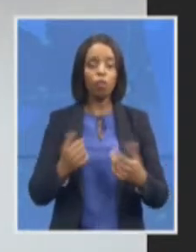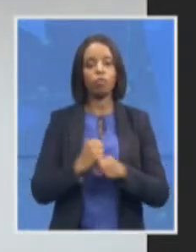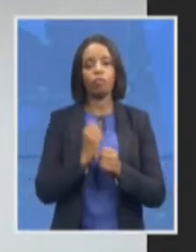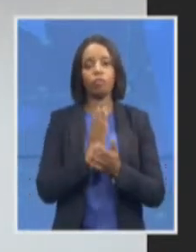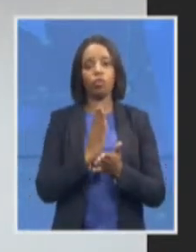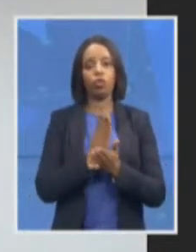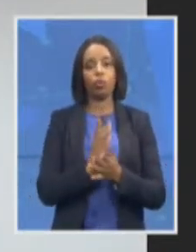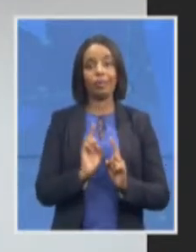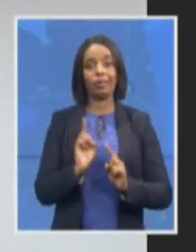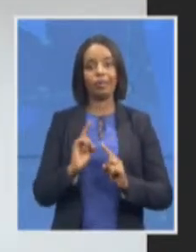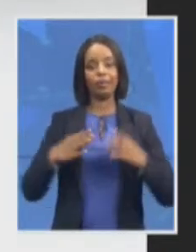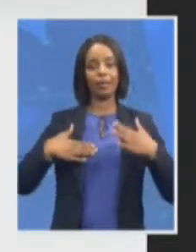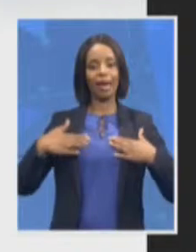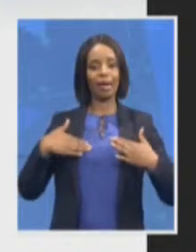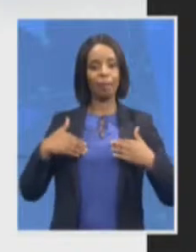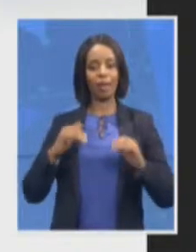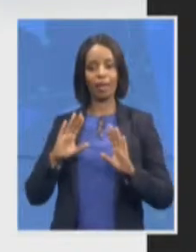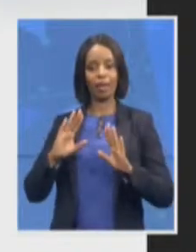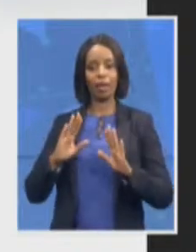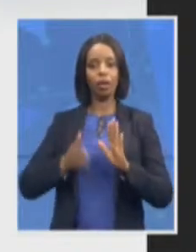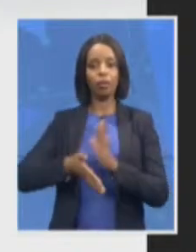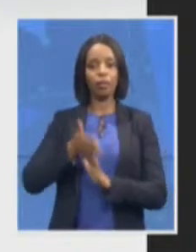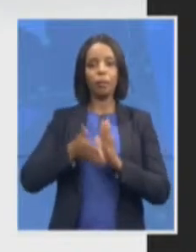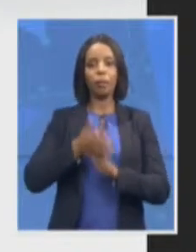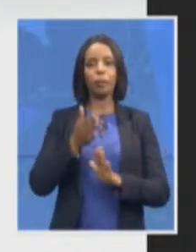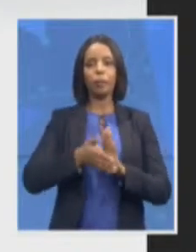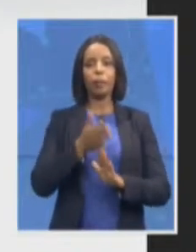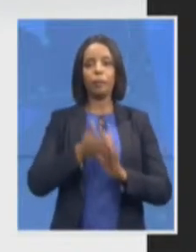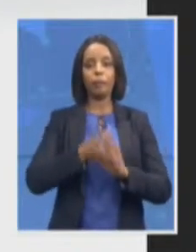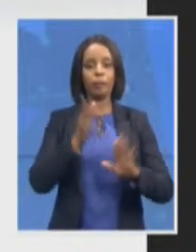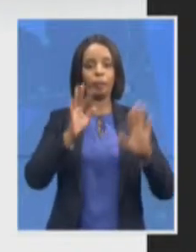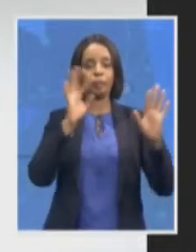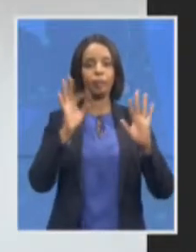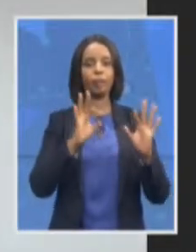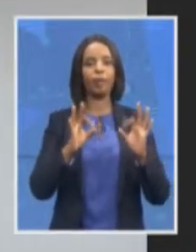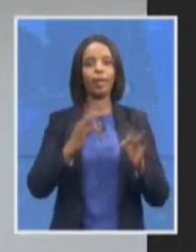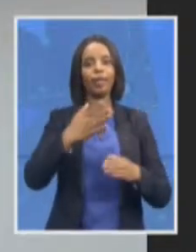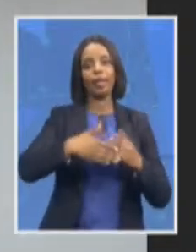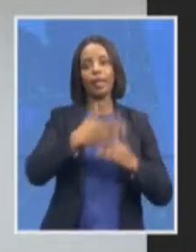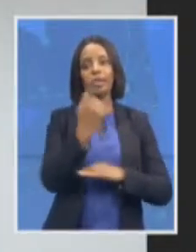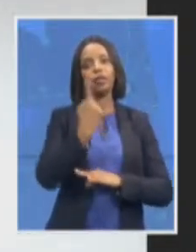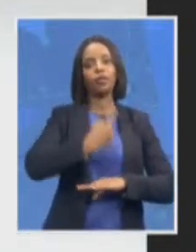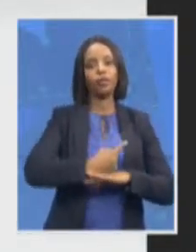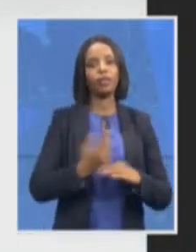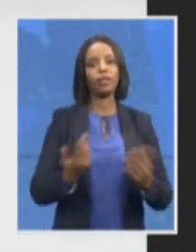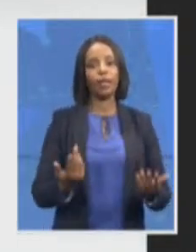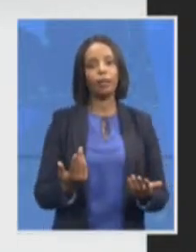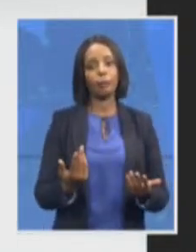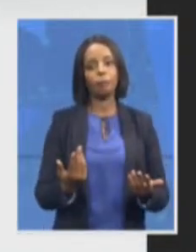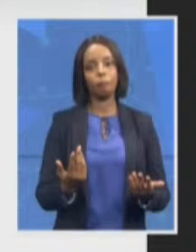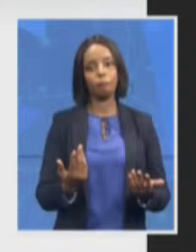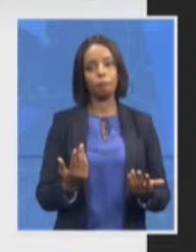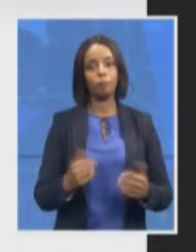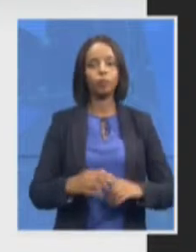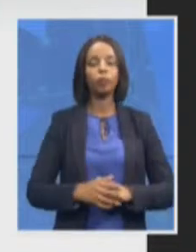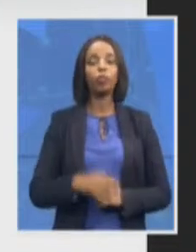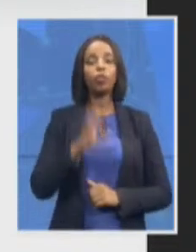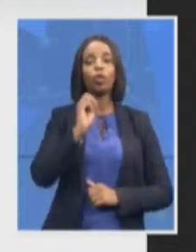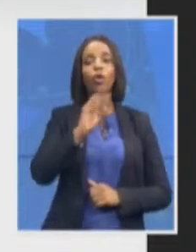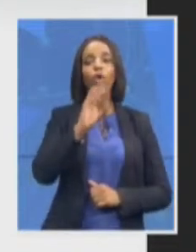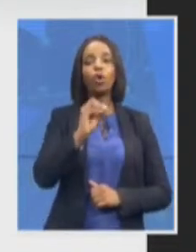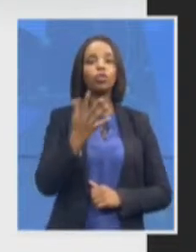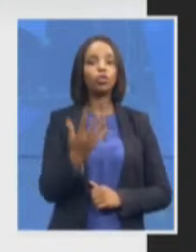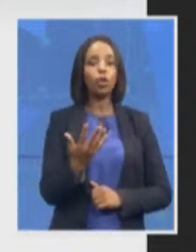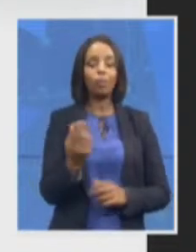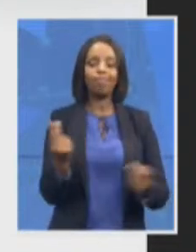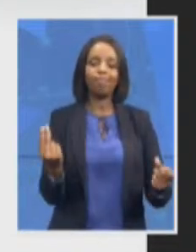at the end of the day as far as this matter is concerned so unfortunately that is our position we